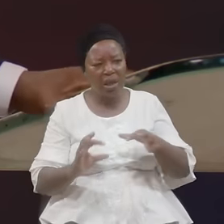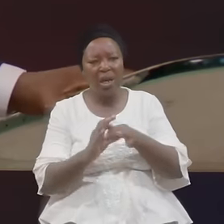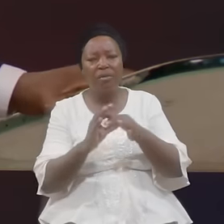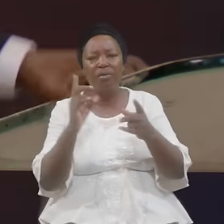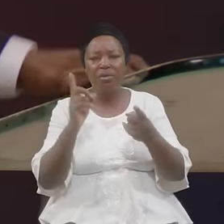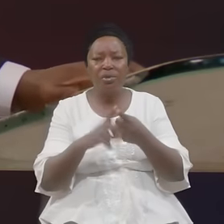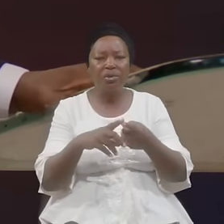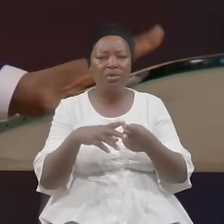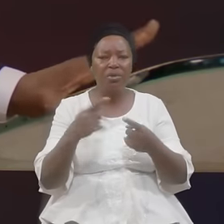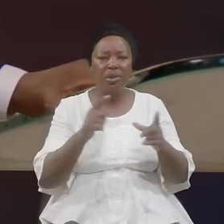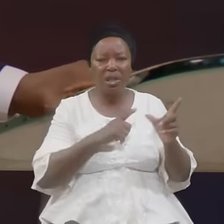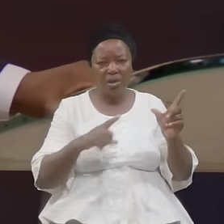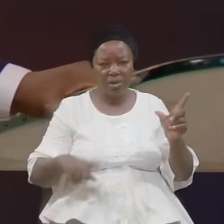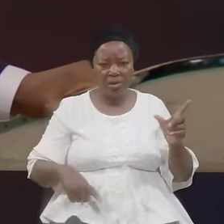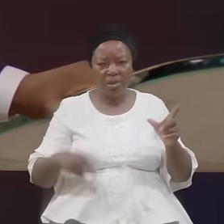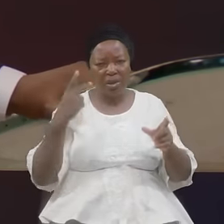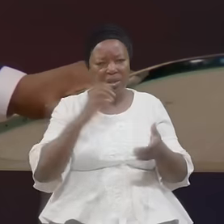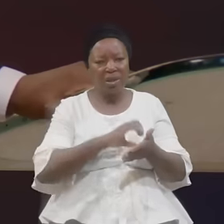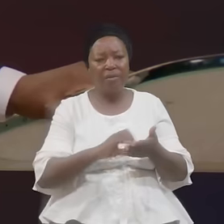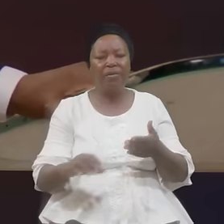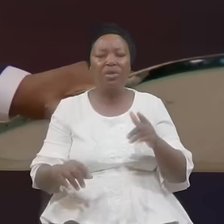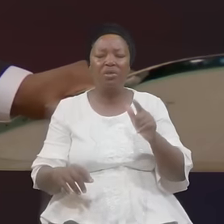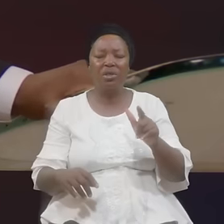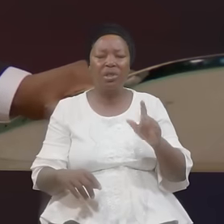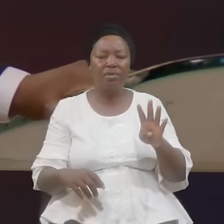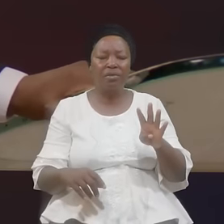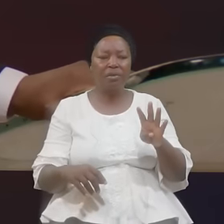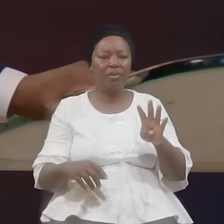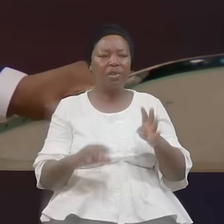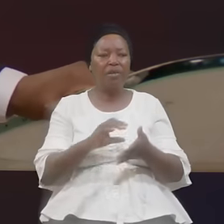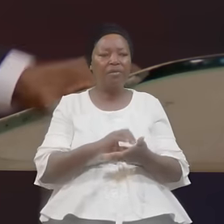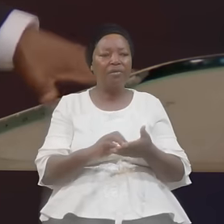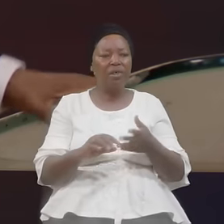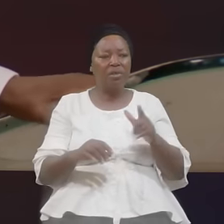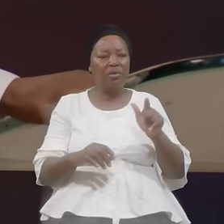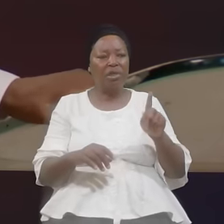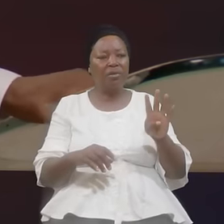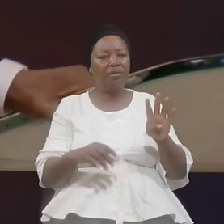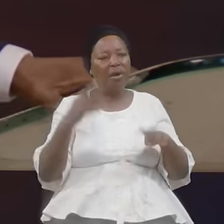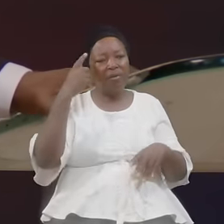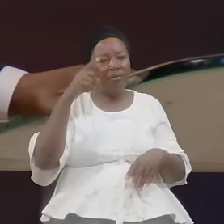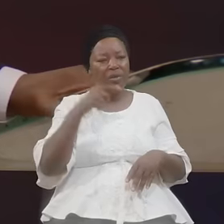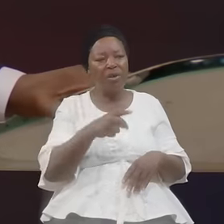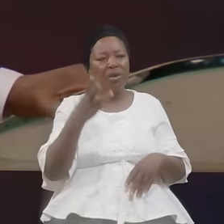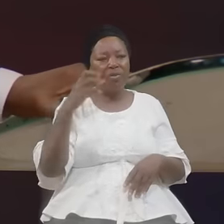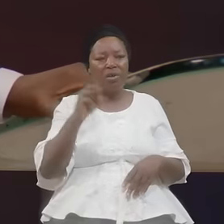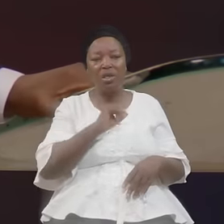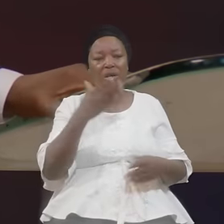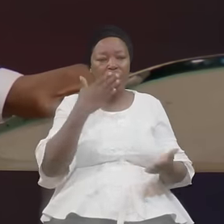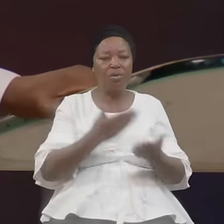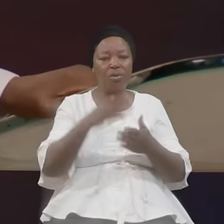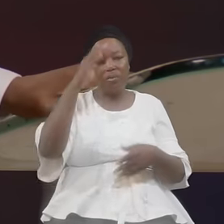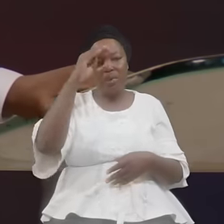Unto The Lord Look at Verse 24 In Verse 24 For He Was A Good Man